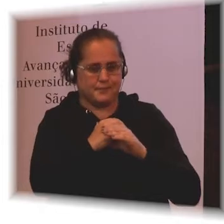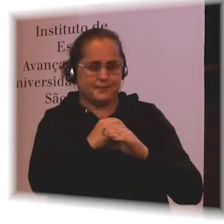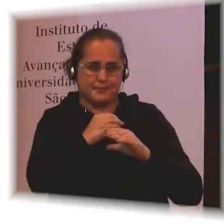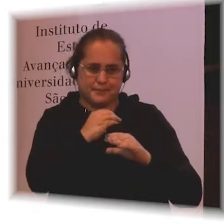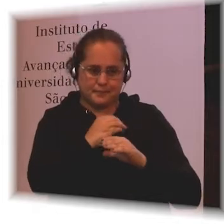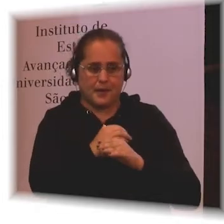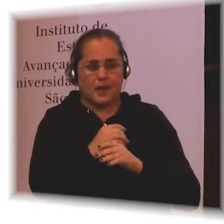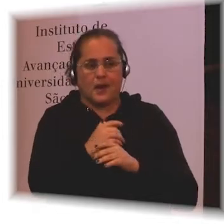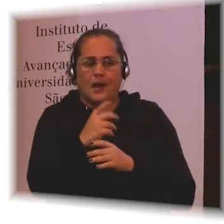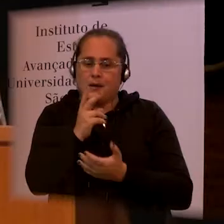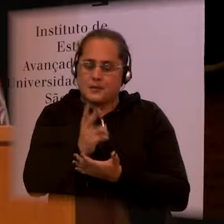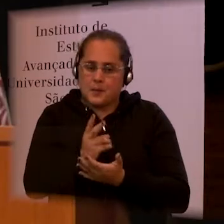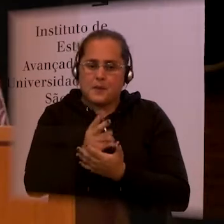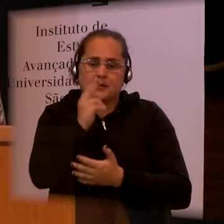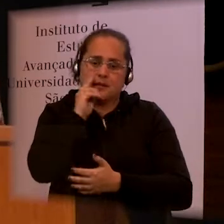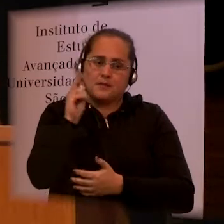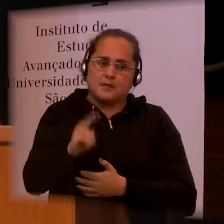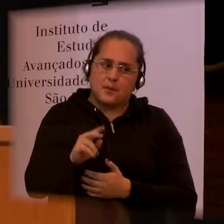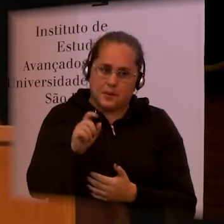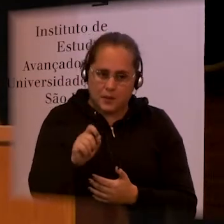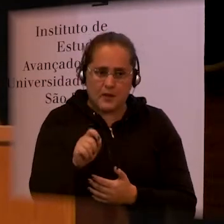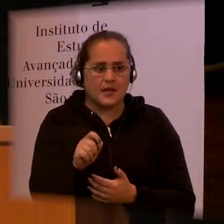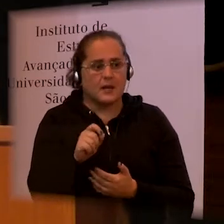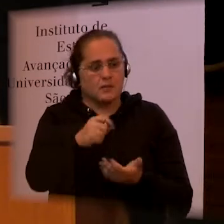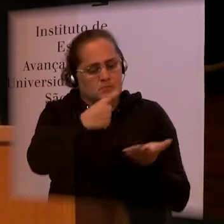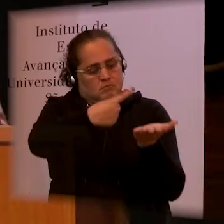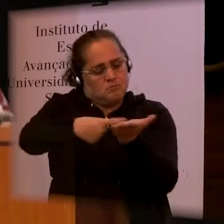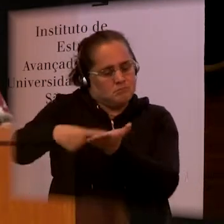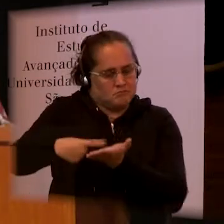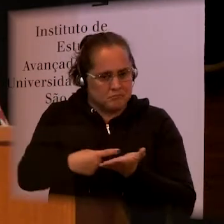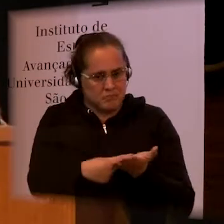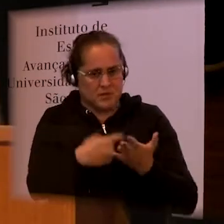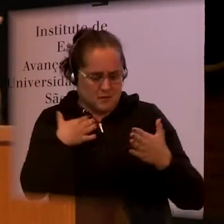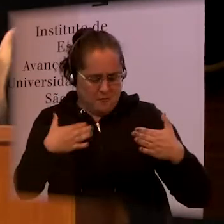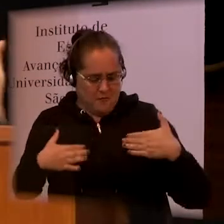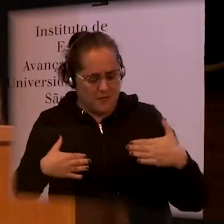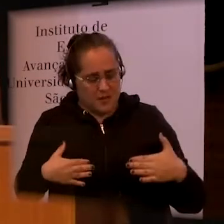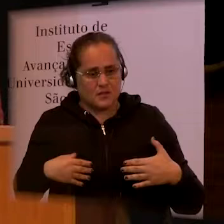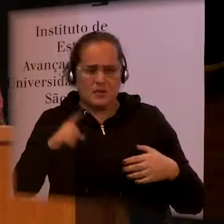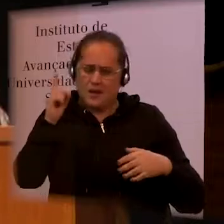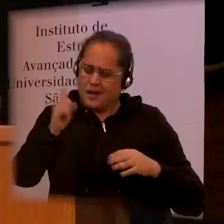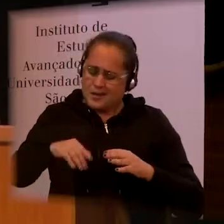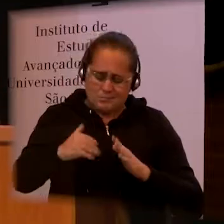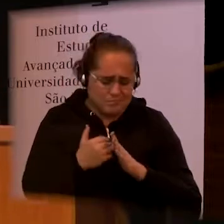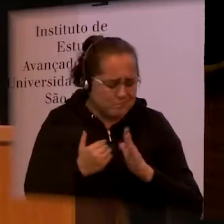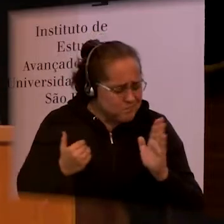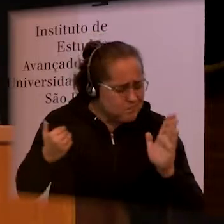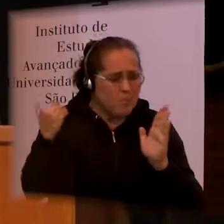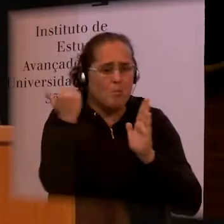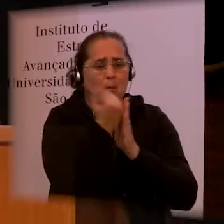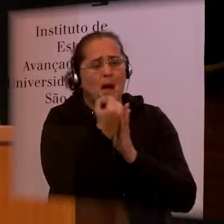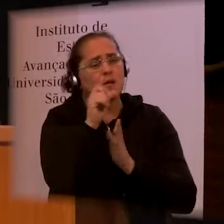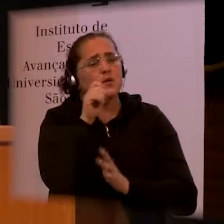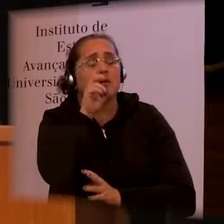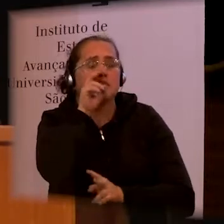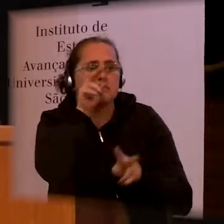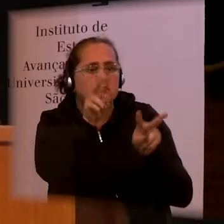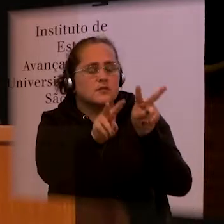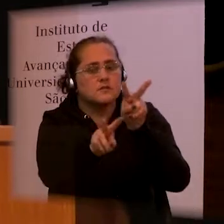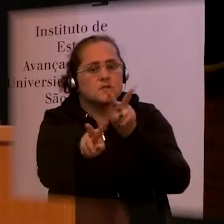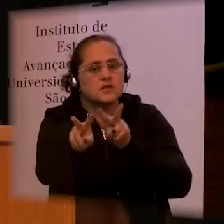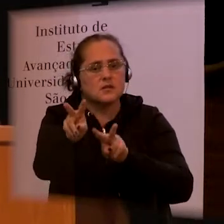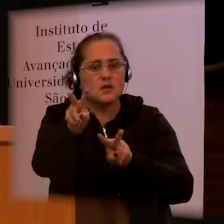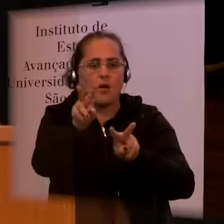impairments are more common than visual or hearing impairments. And that mental disorders are very